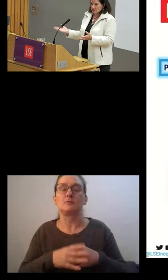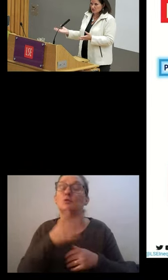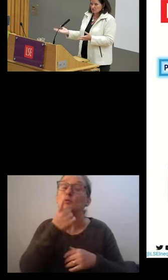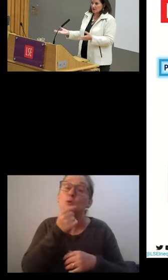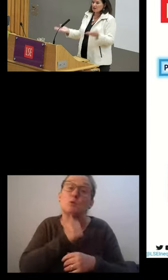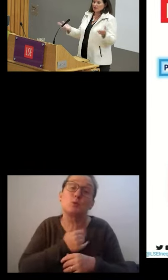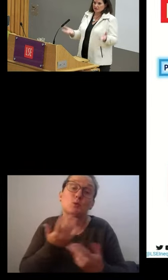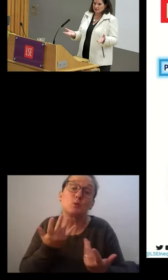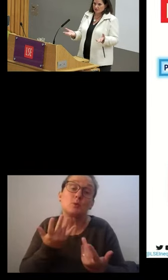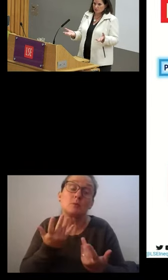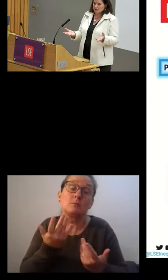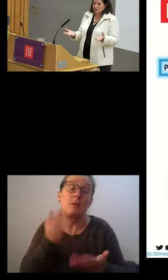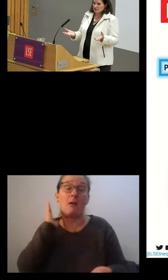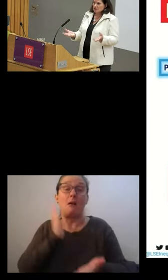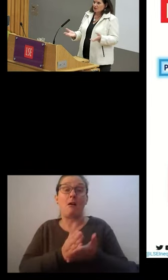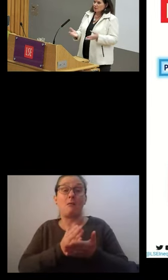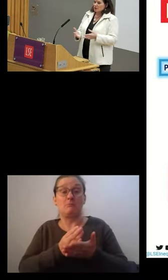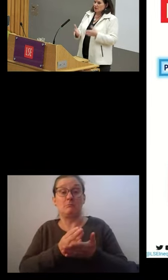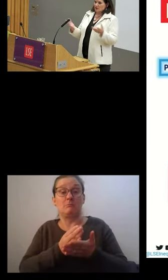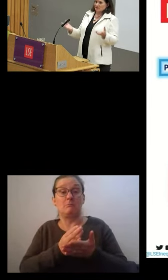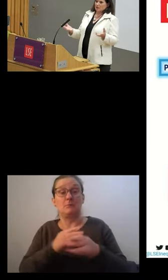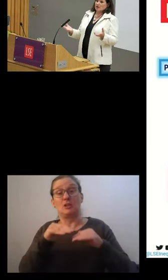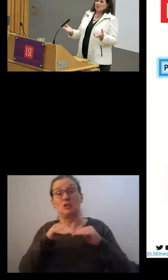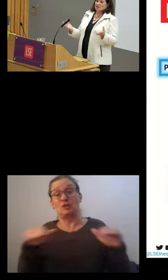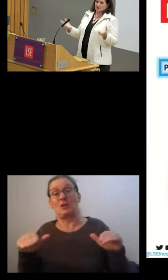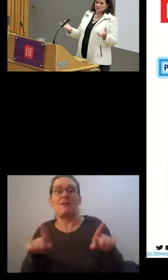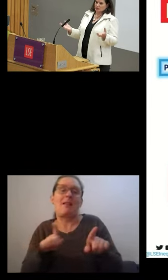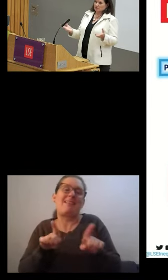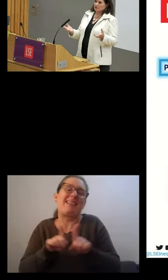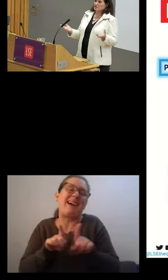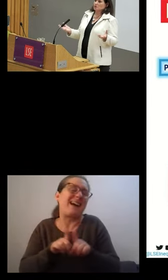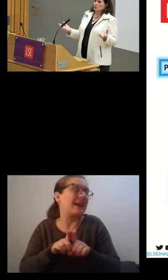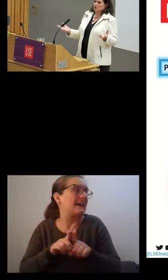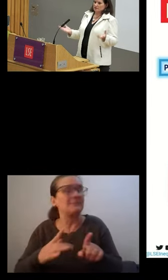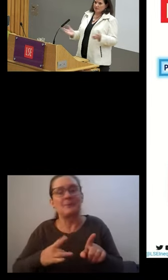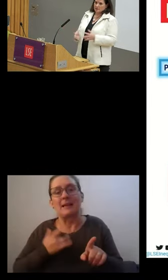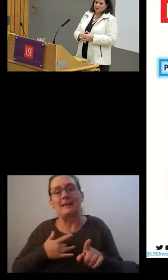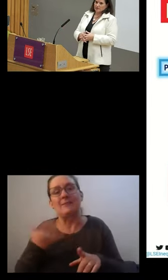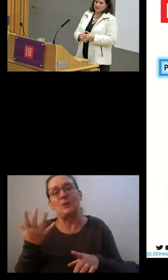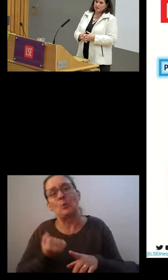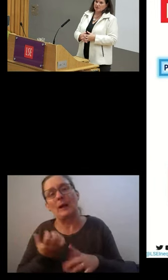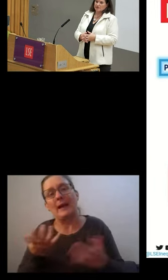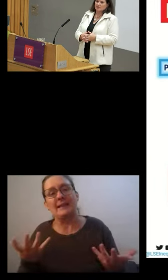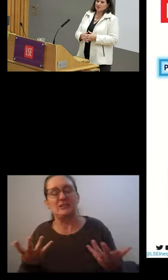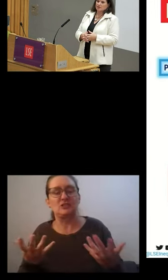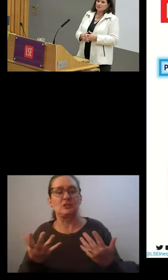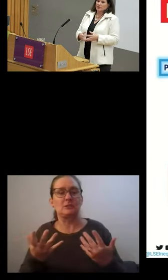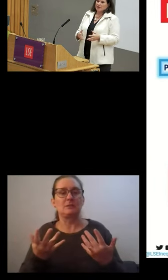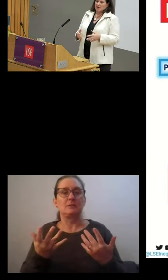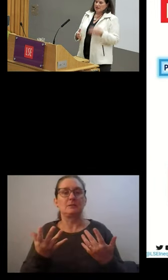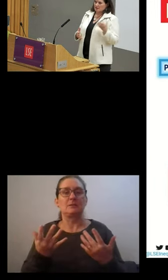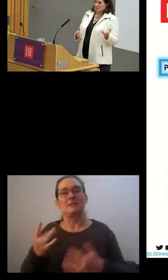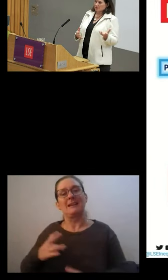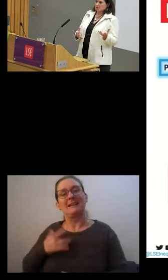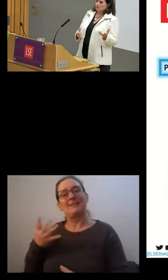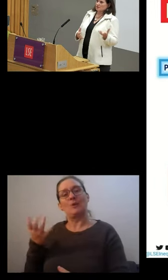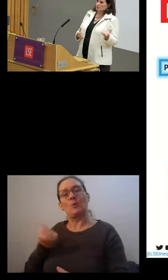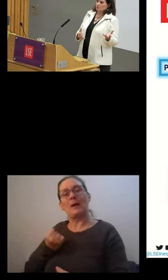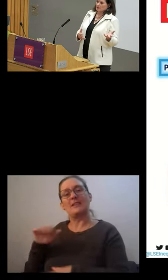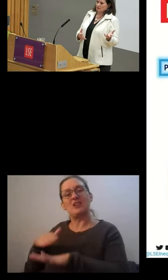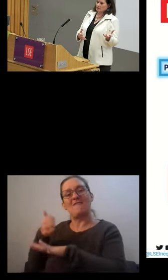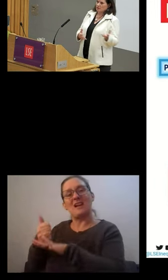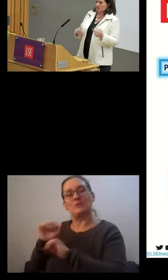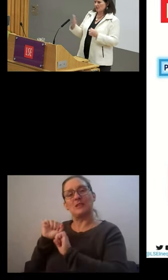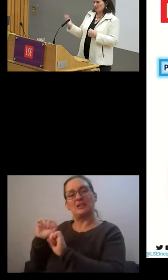absolute cutoff line like the living wage. But the living wage at the moment, for example, the one defined by the Living Wage Foundation has a London